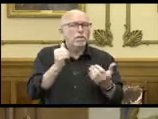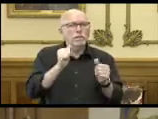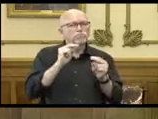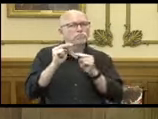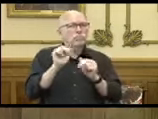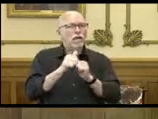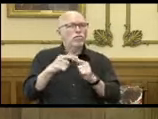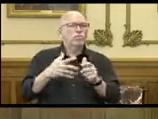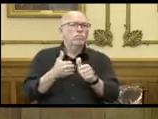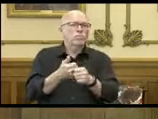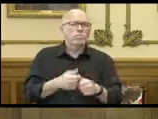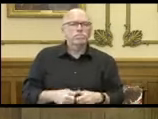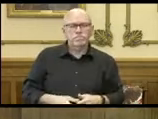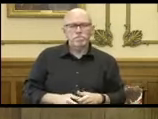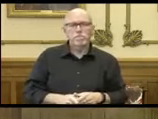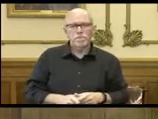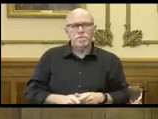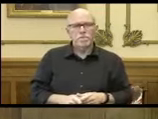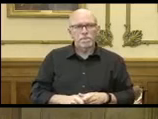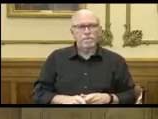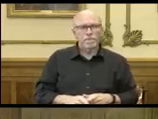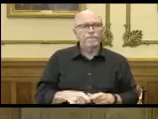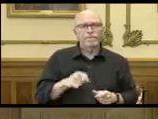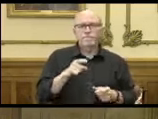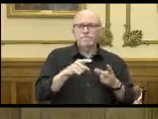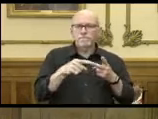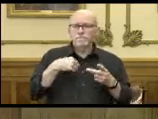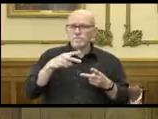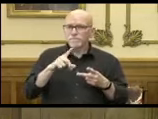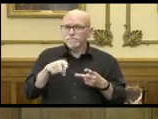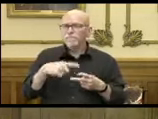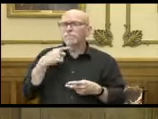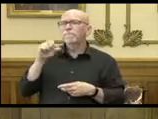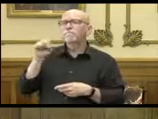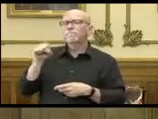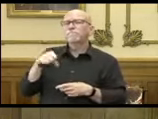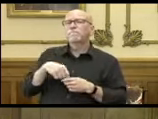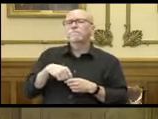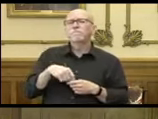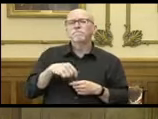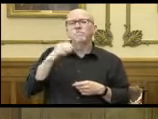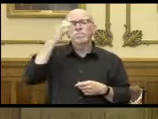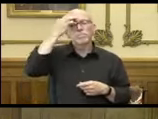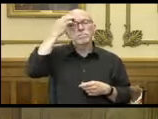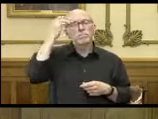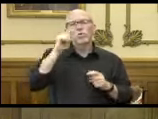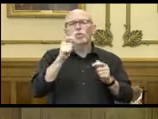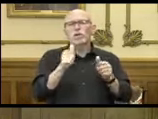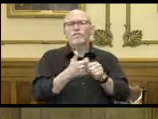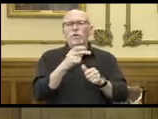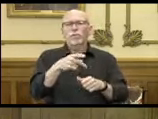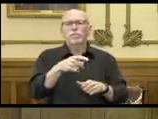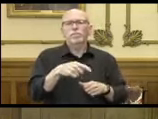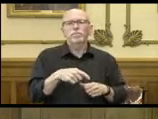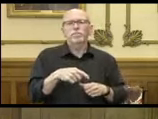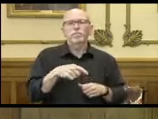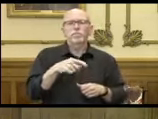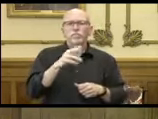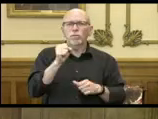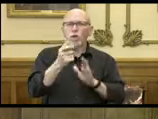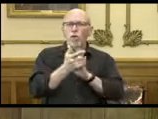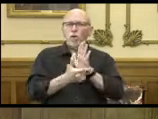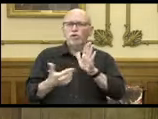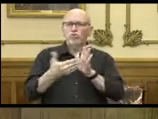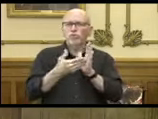well. Thanks, Jake. Brandon, you said you had a second question. Yeah, just about this, a quick follow-up on it. There was a lawsuit